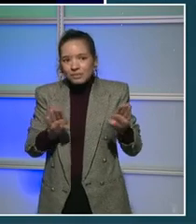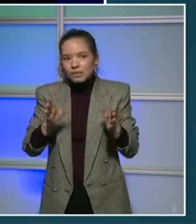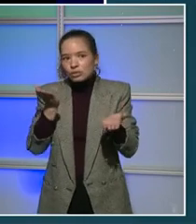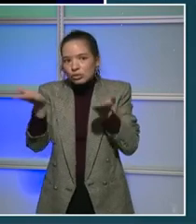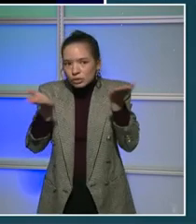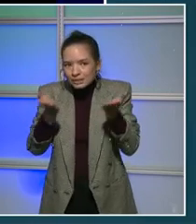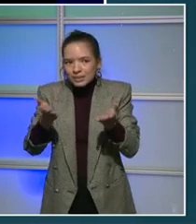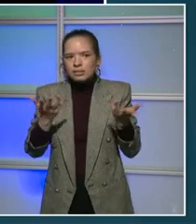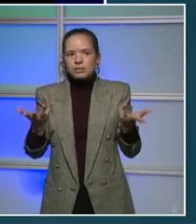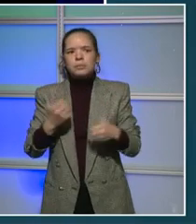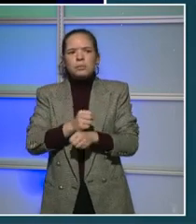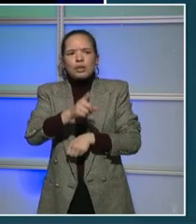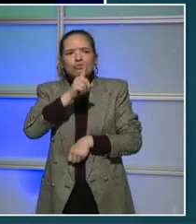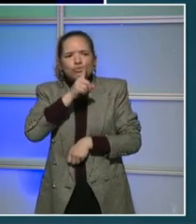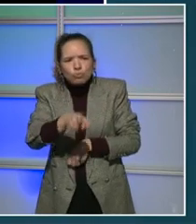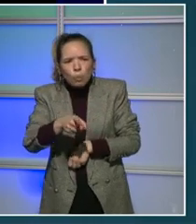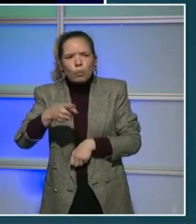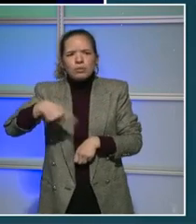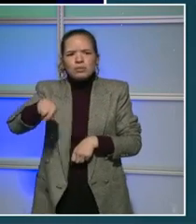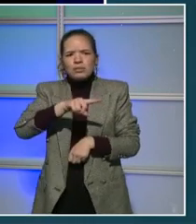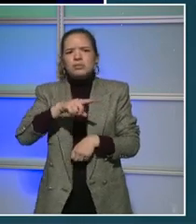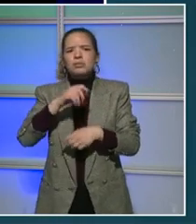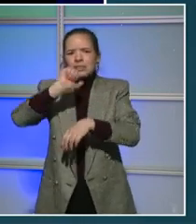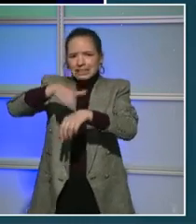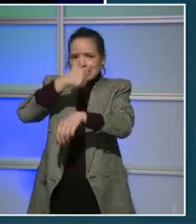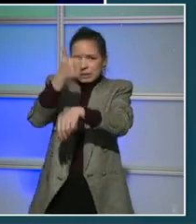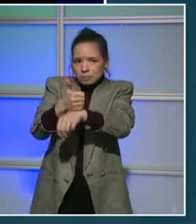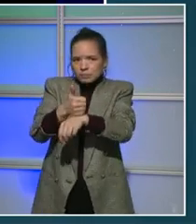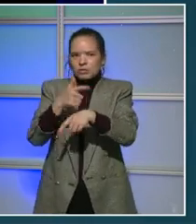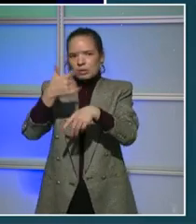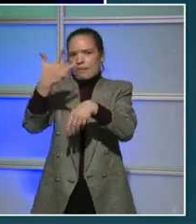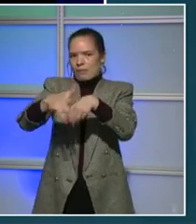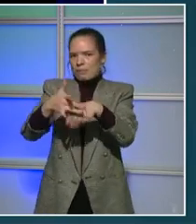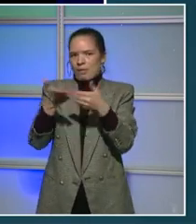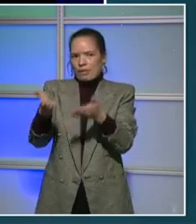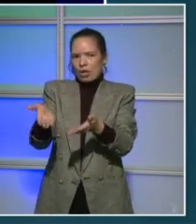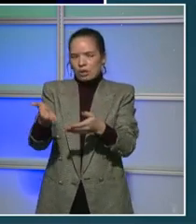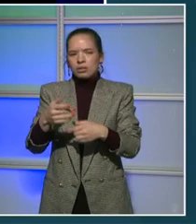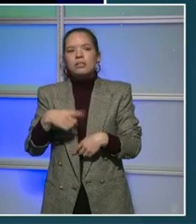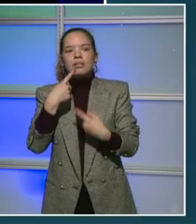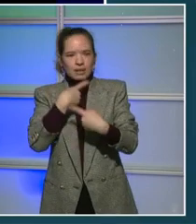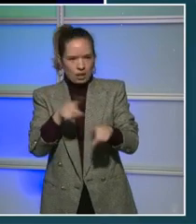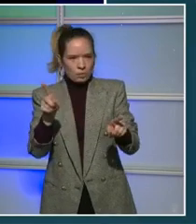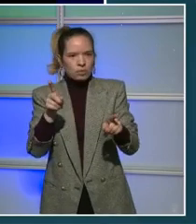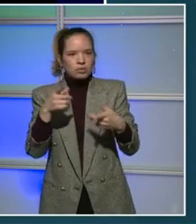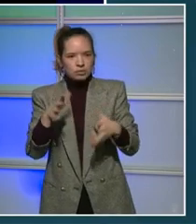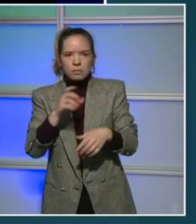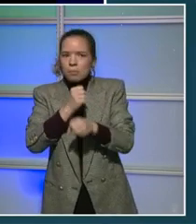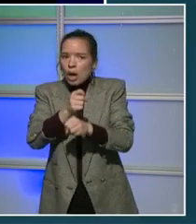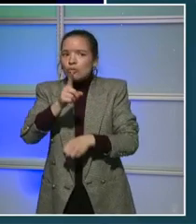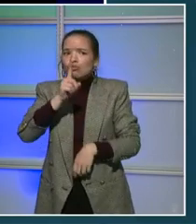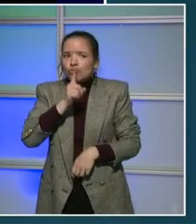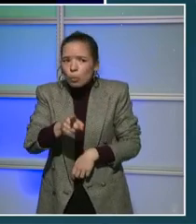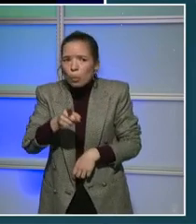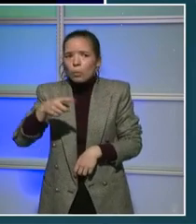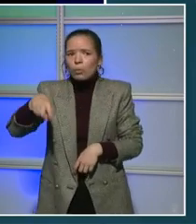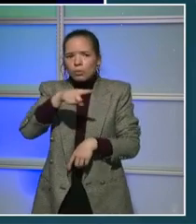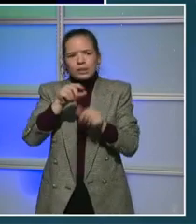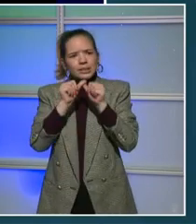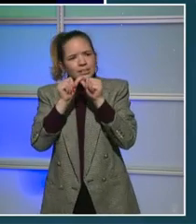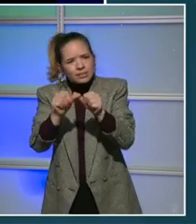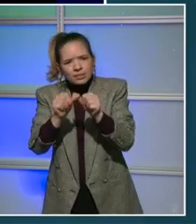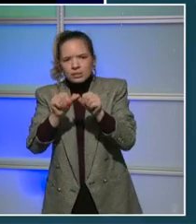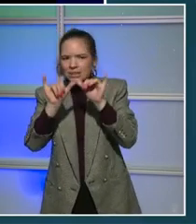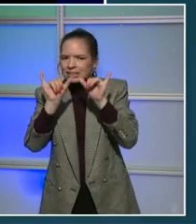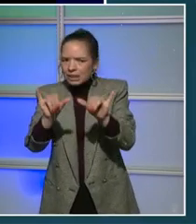place. So we've already announced this, that we're going to make sure that our schools are kept whole. And that